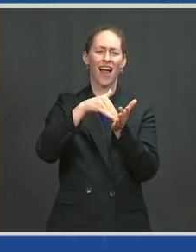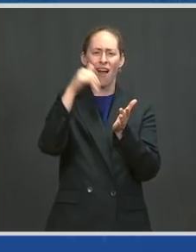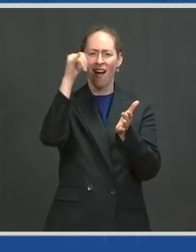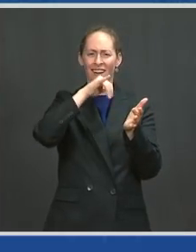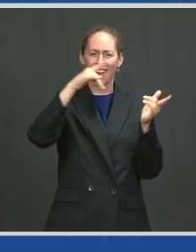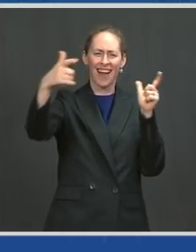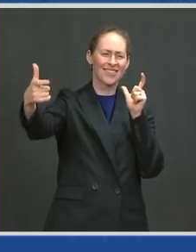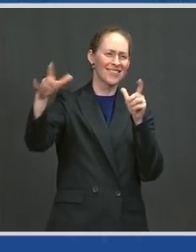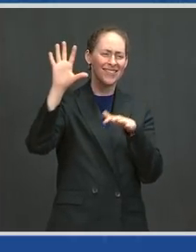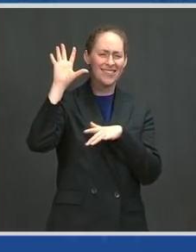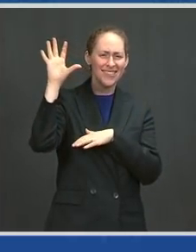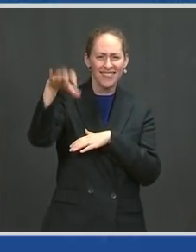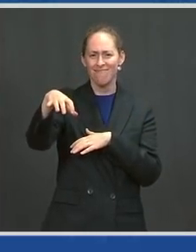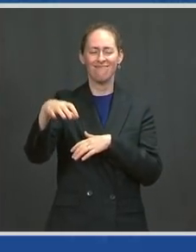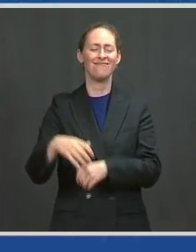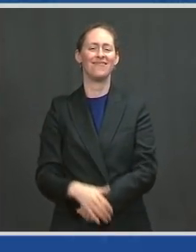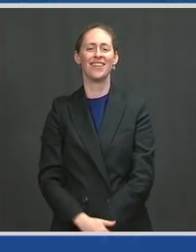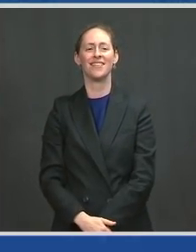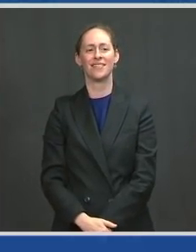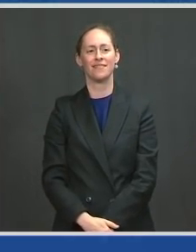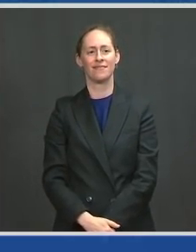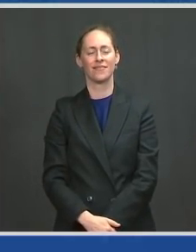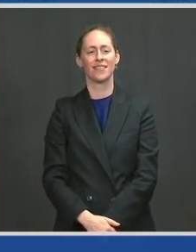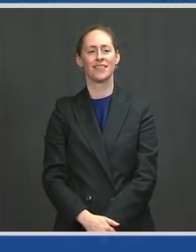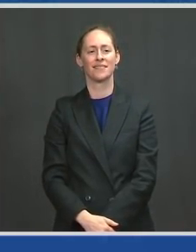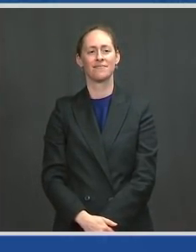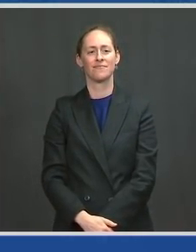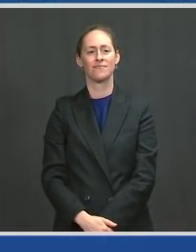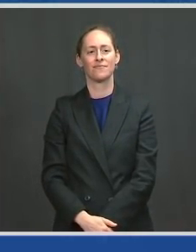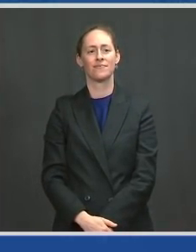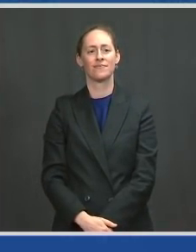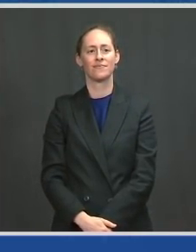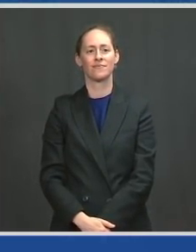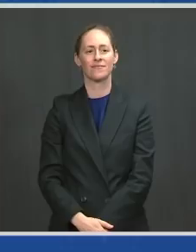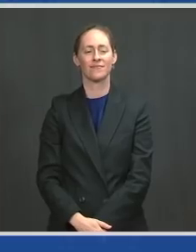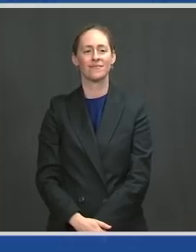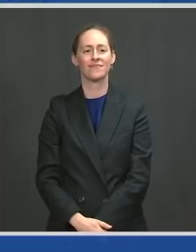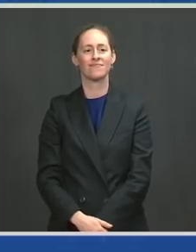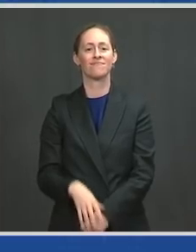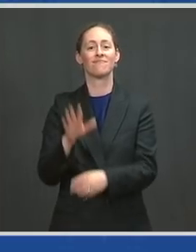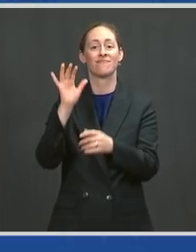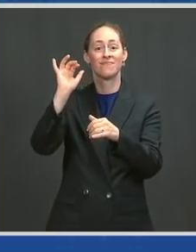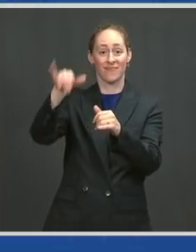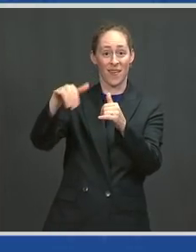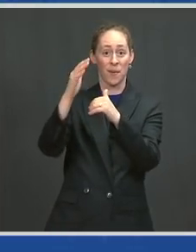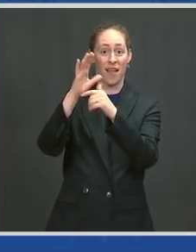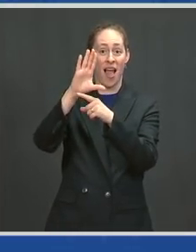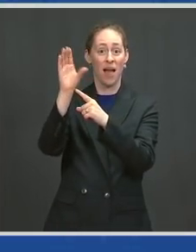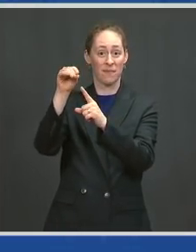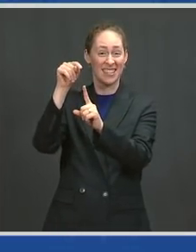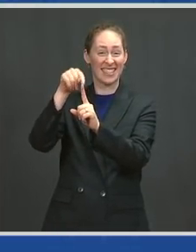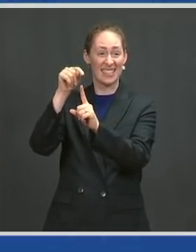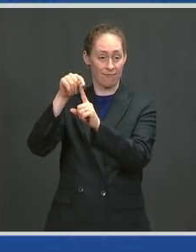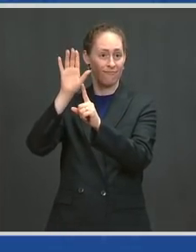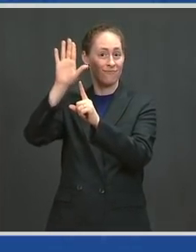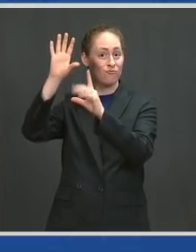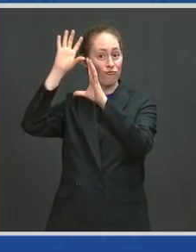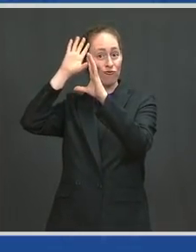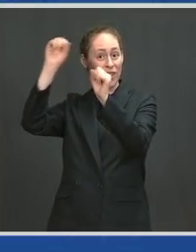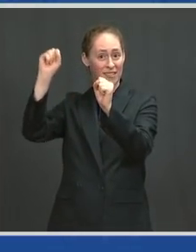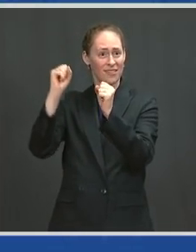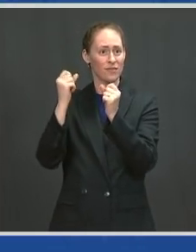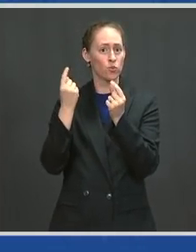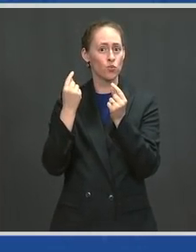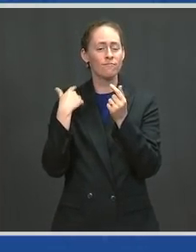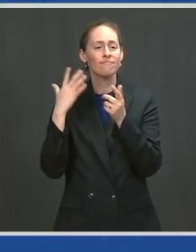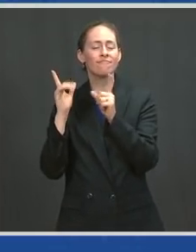matter of fact, President Lillian, while she was taking us around, asked Mr. President and I if we'd like to display